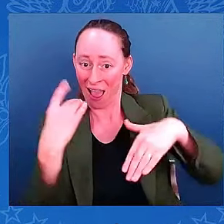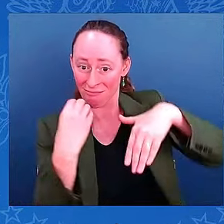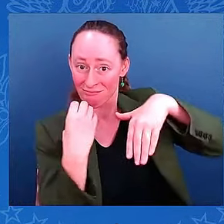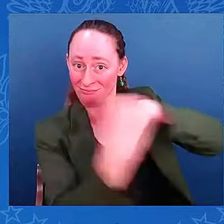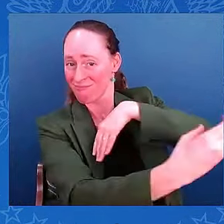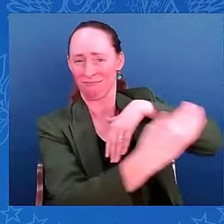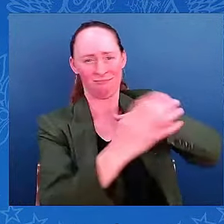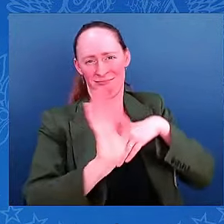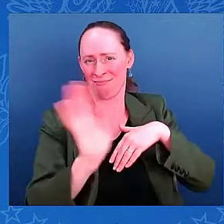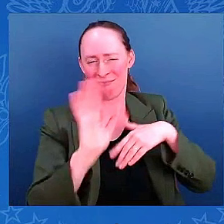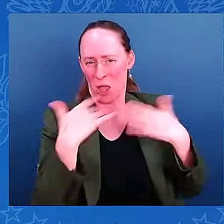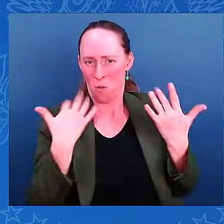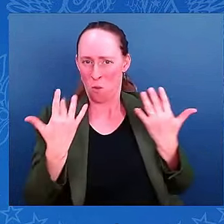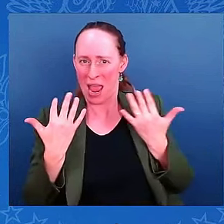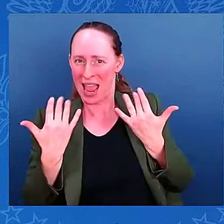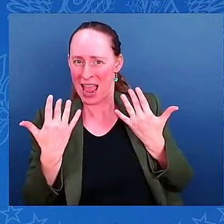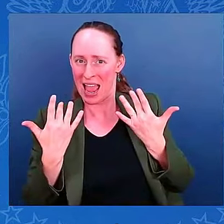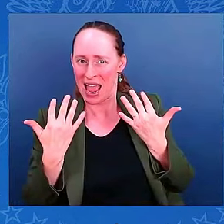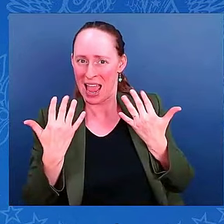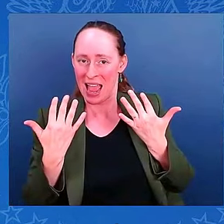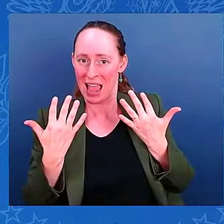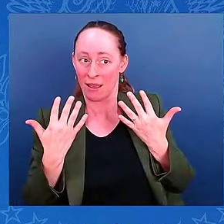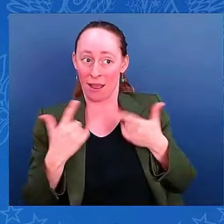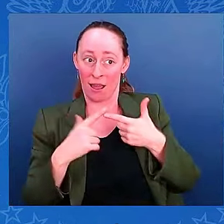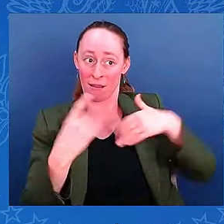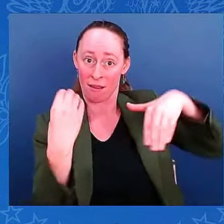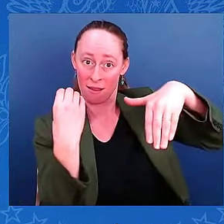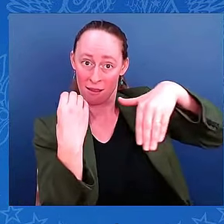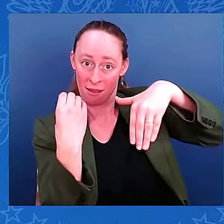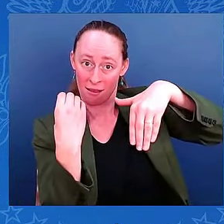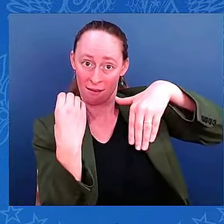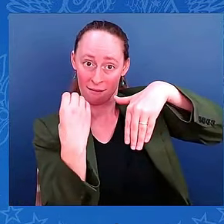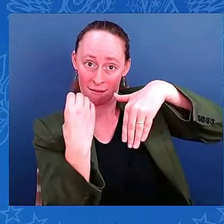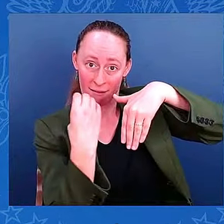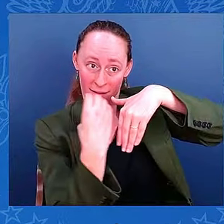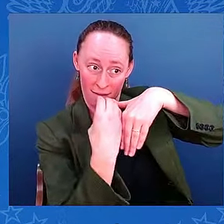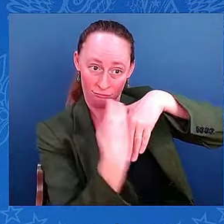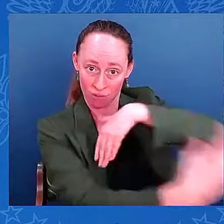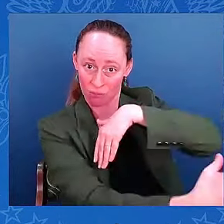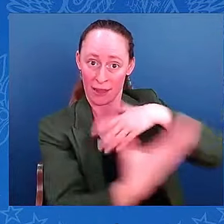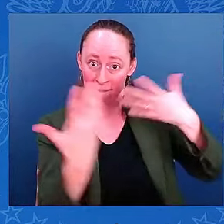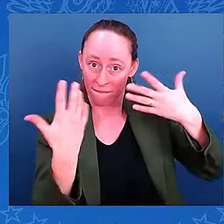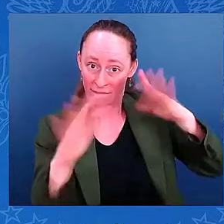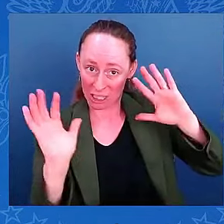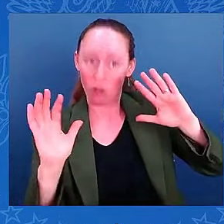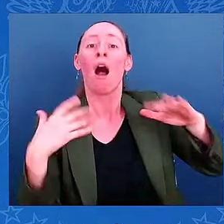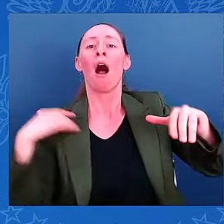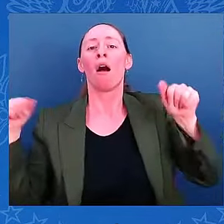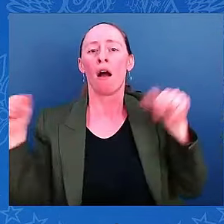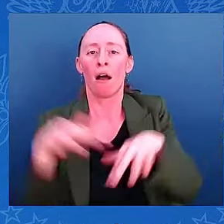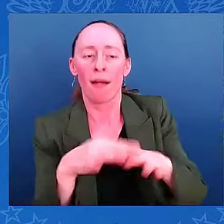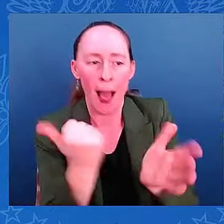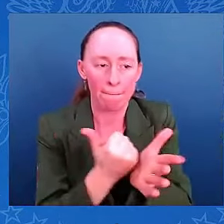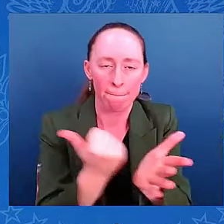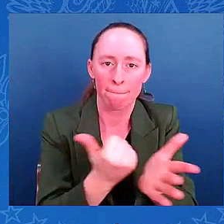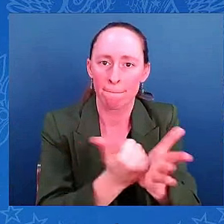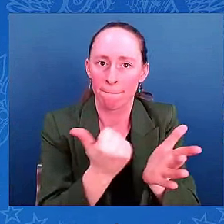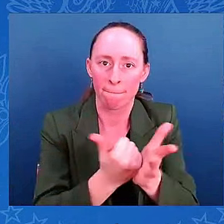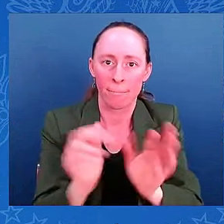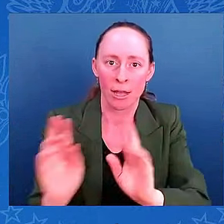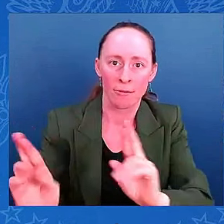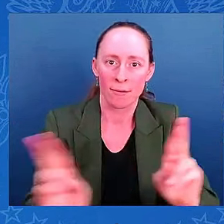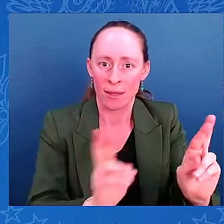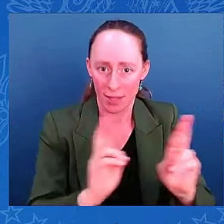area, and you will see them moving quickly. But as the storm effects come on, people really need to need to move into